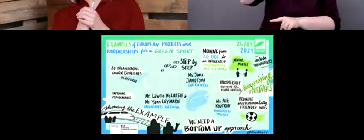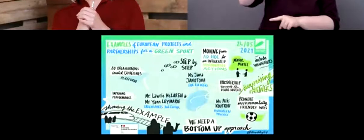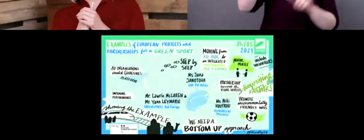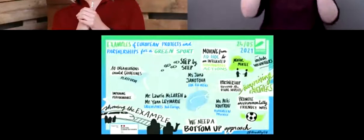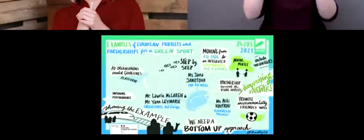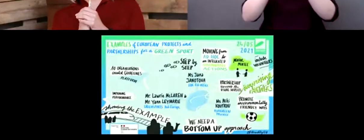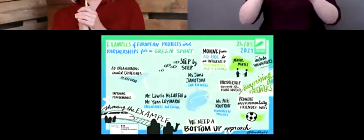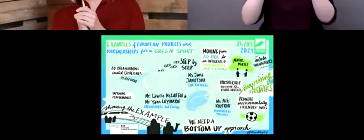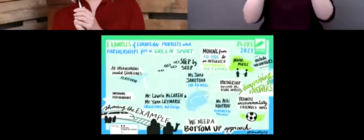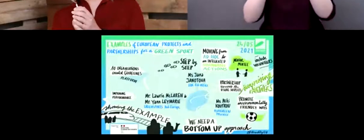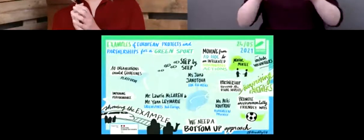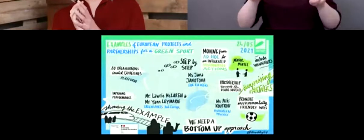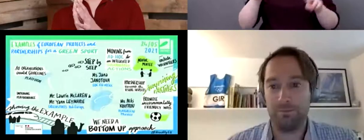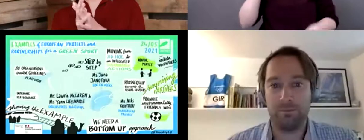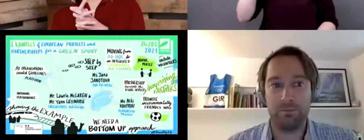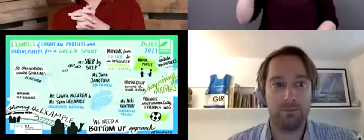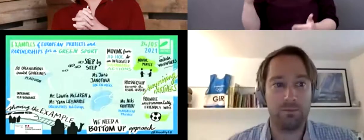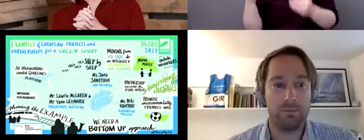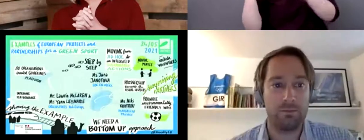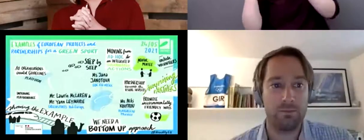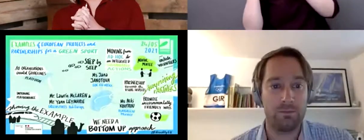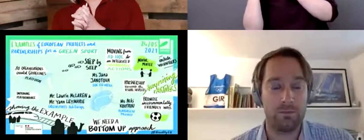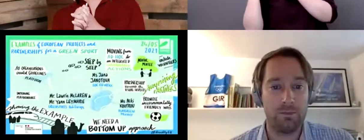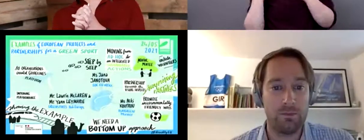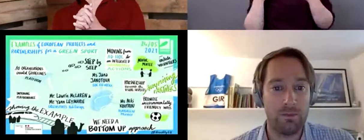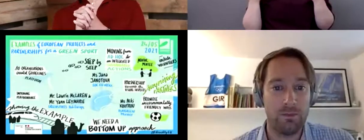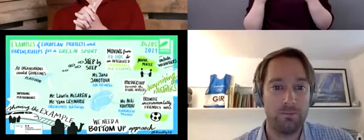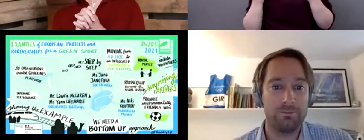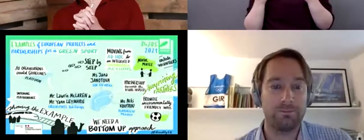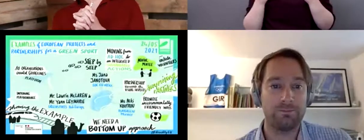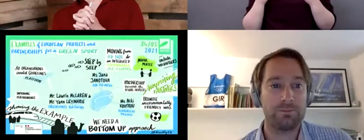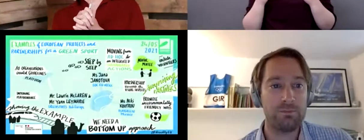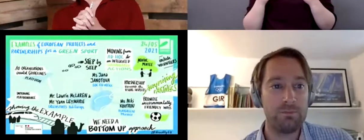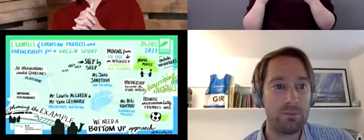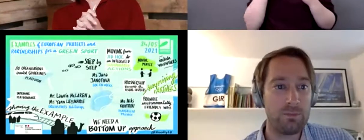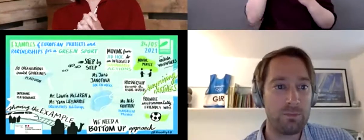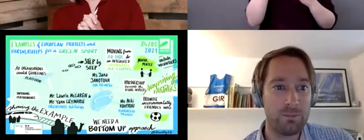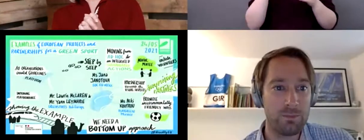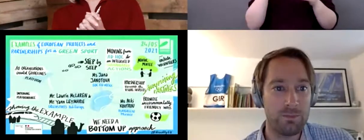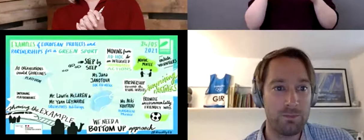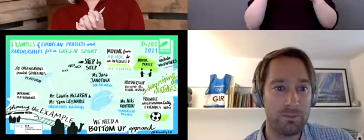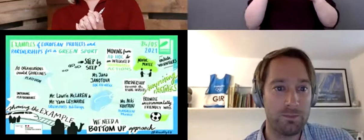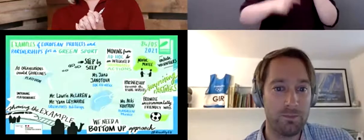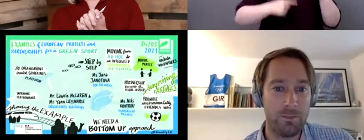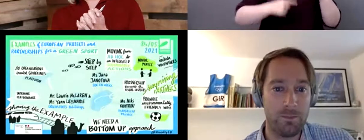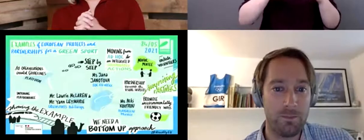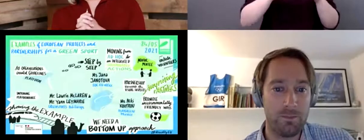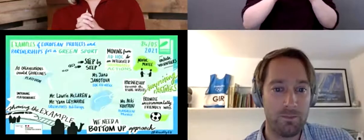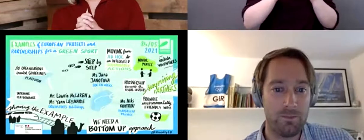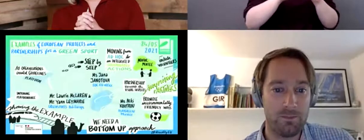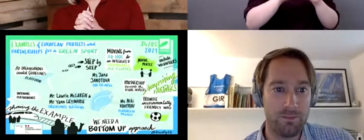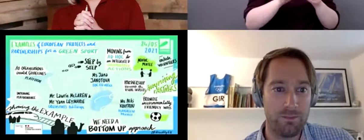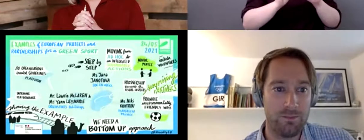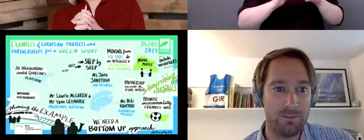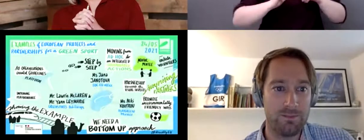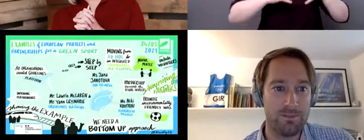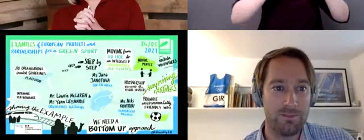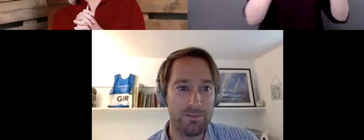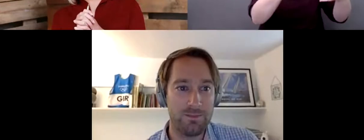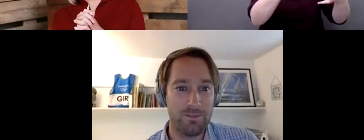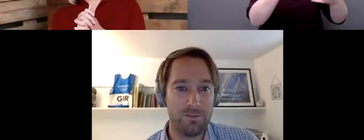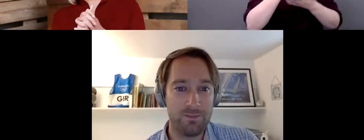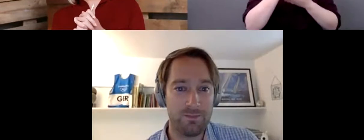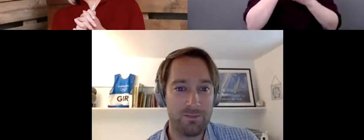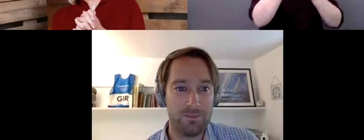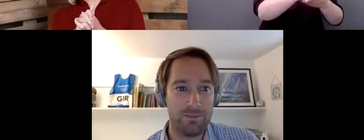is responsible for the delivery of the award-winning sustainability program. I guess Dan